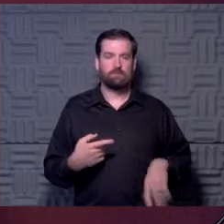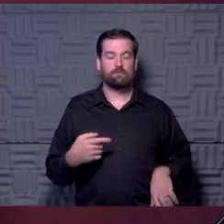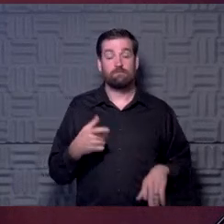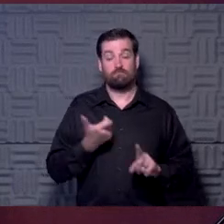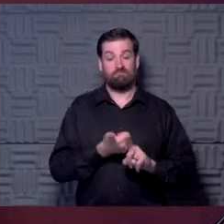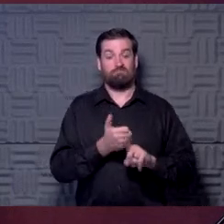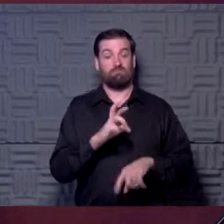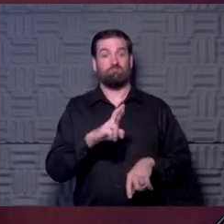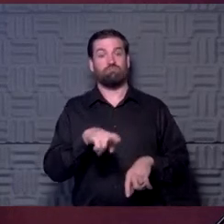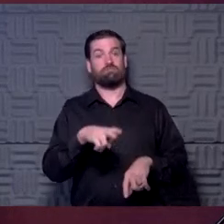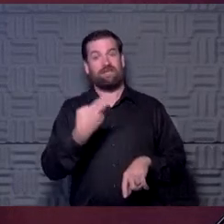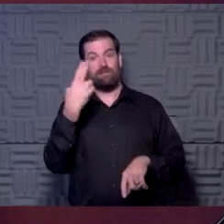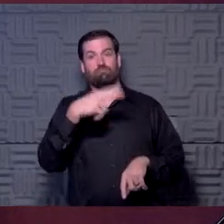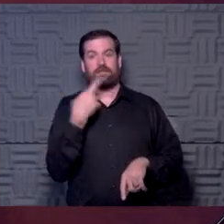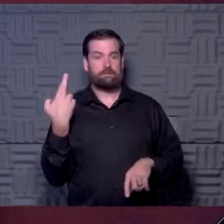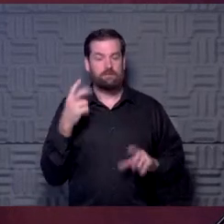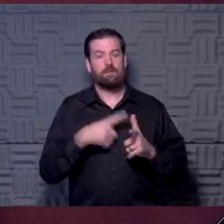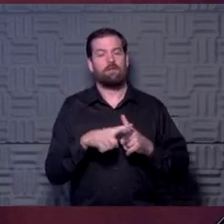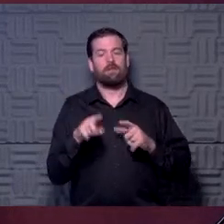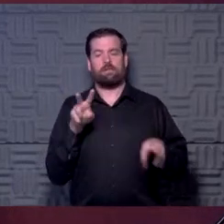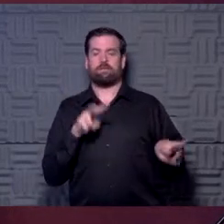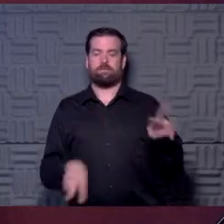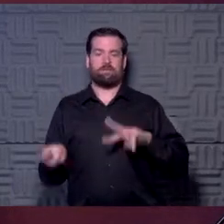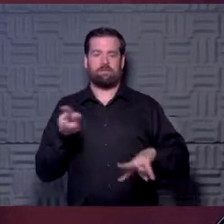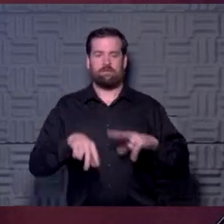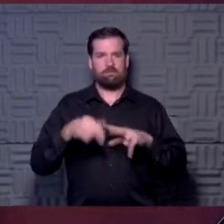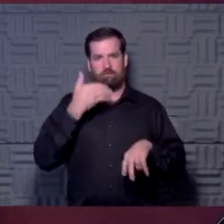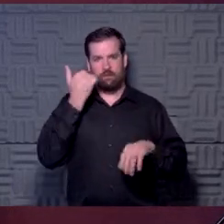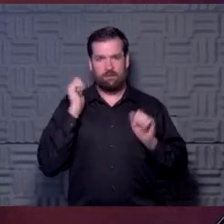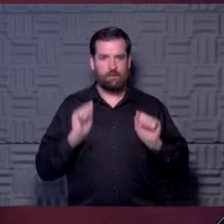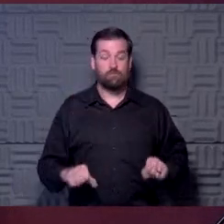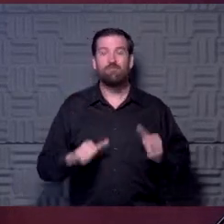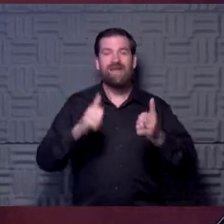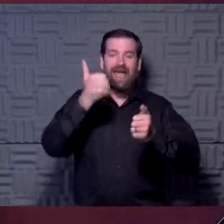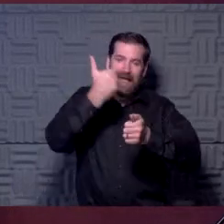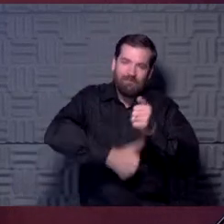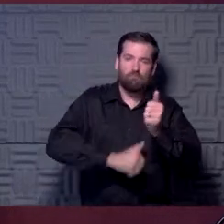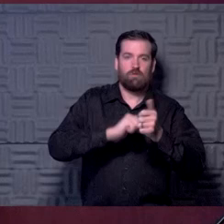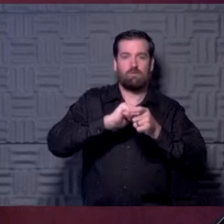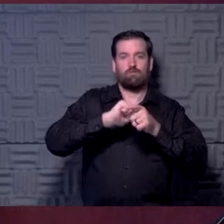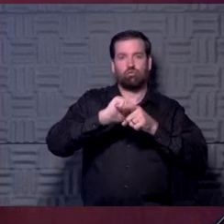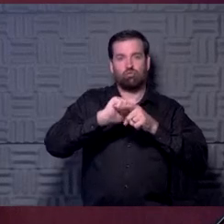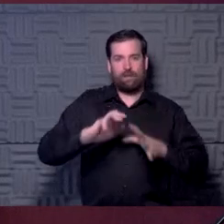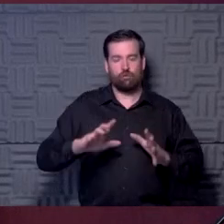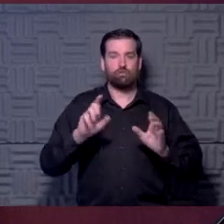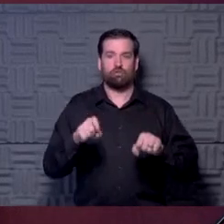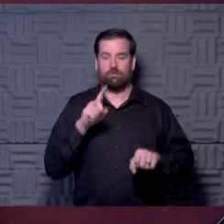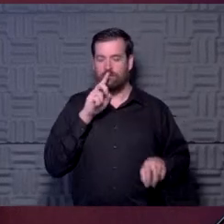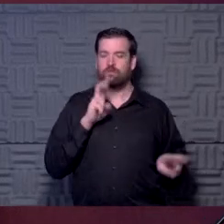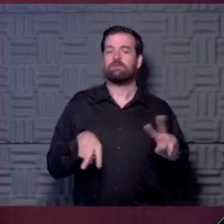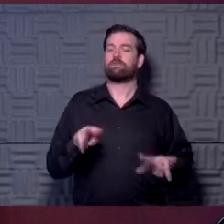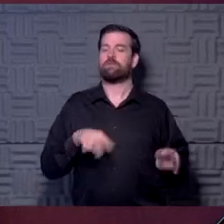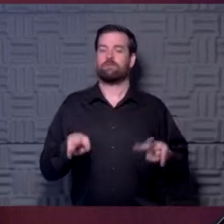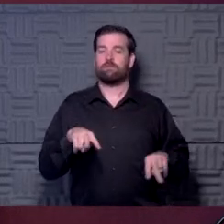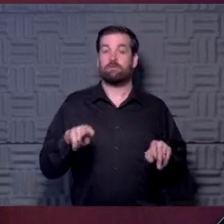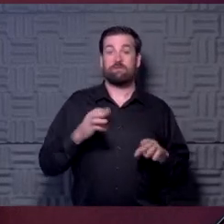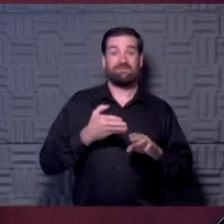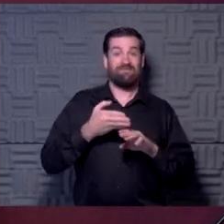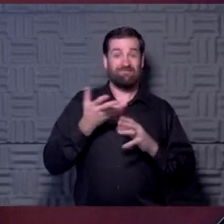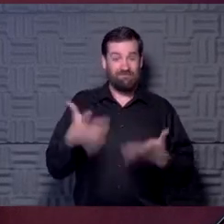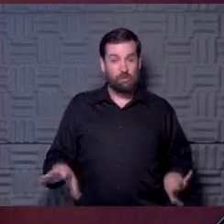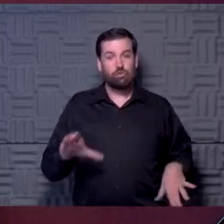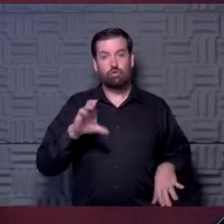they're at risk and monitoring people as much as we can. And I think every athletic trainer should be heightened if they have a post COVID athlete to